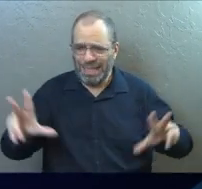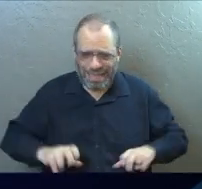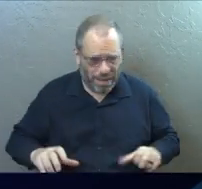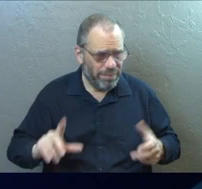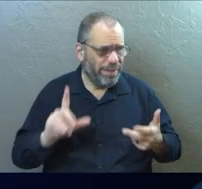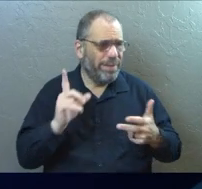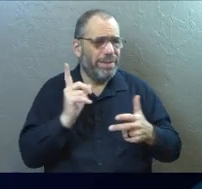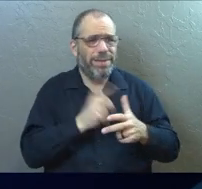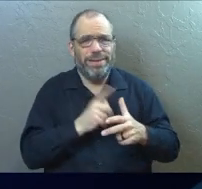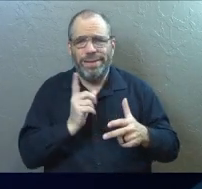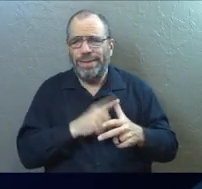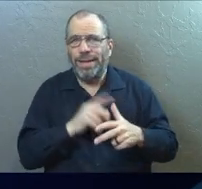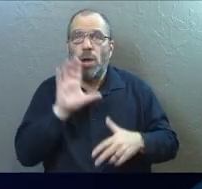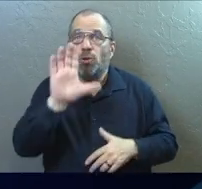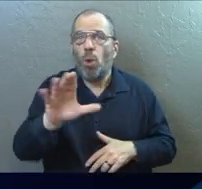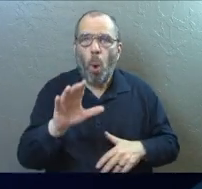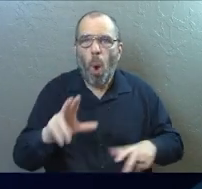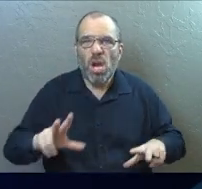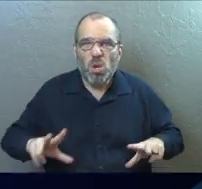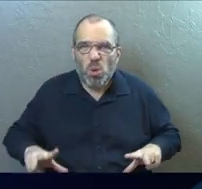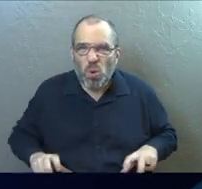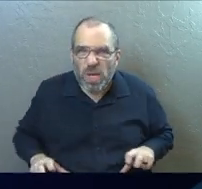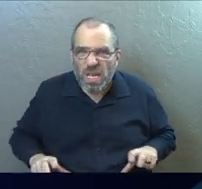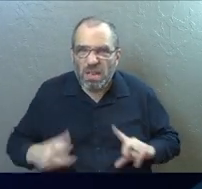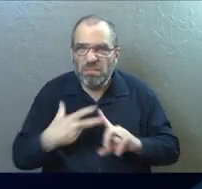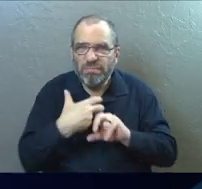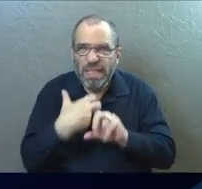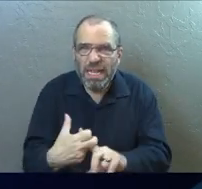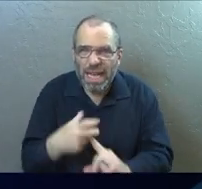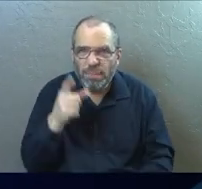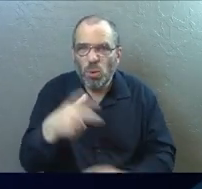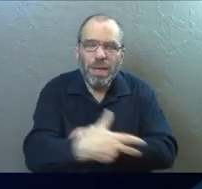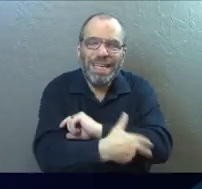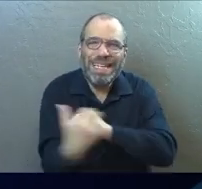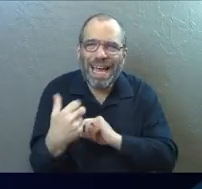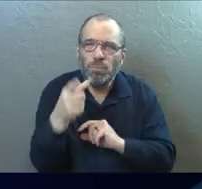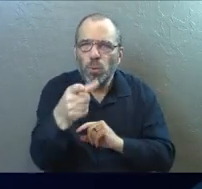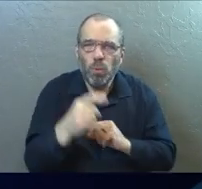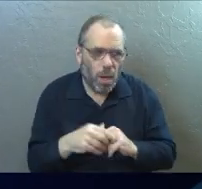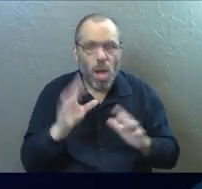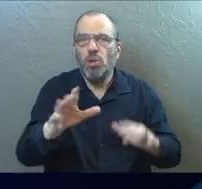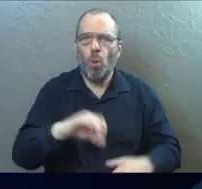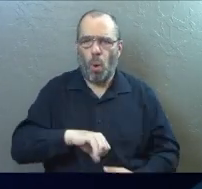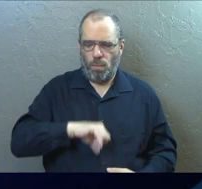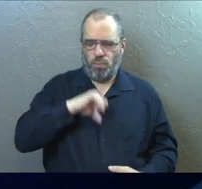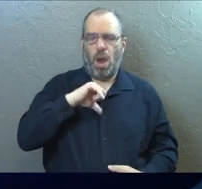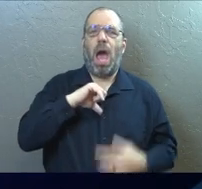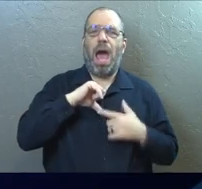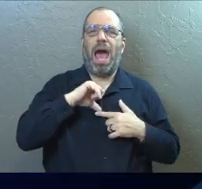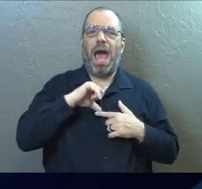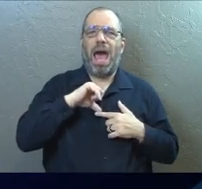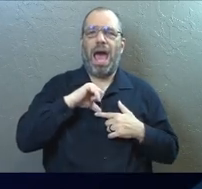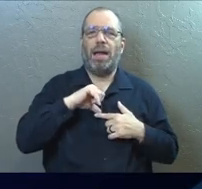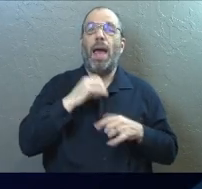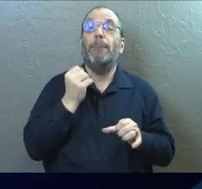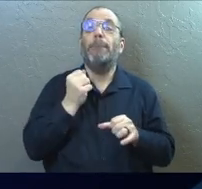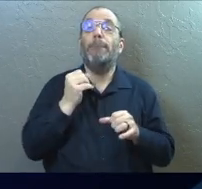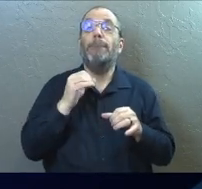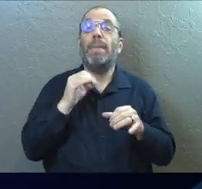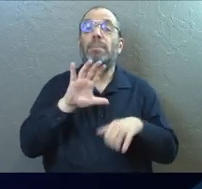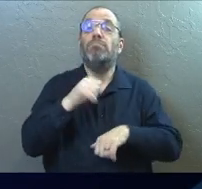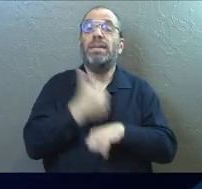kidnapped us. Your greed kidnapped you. Your pride puts you in chains.